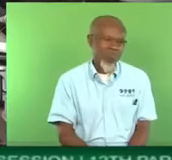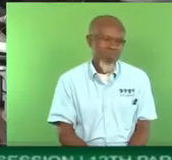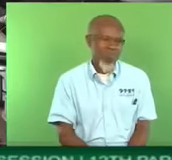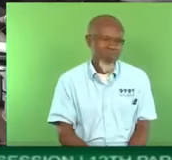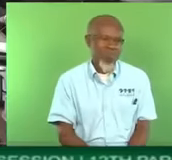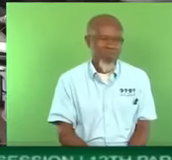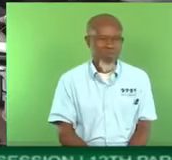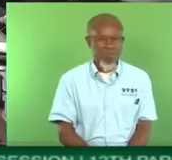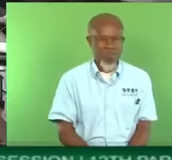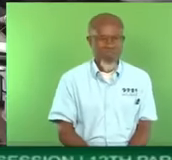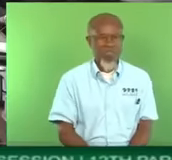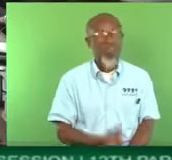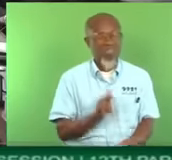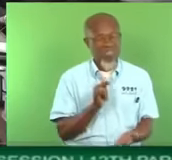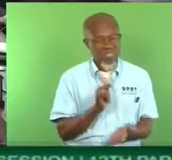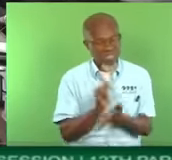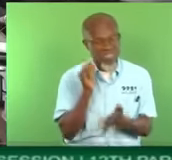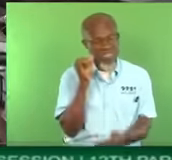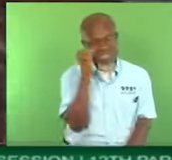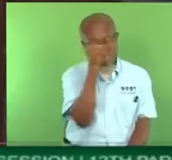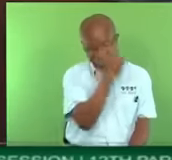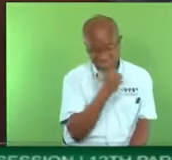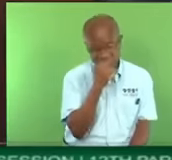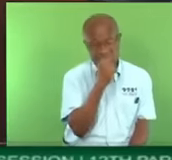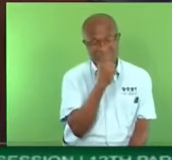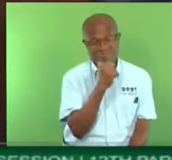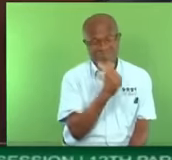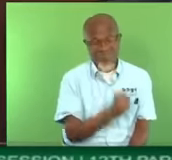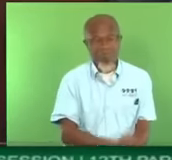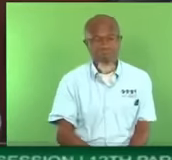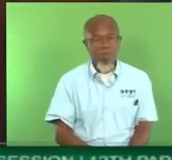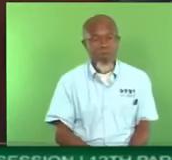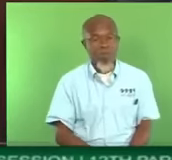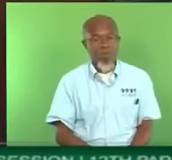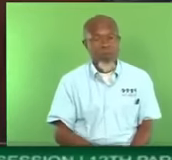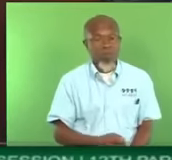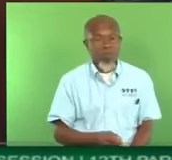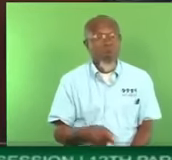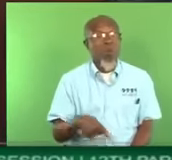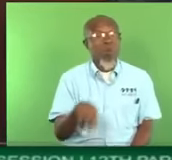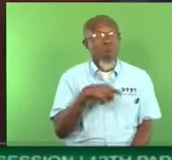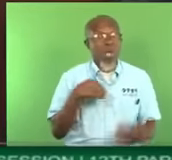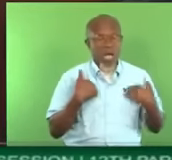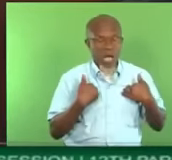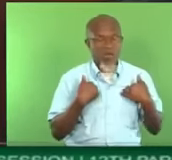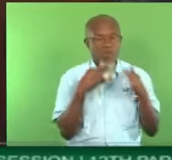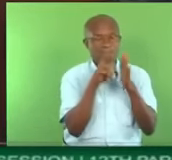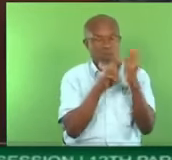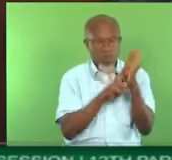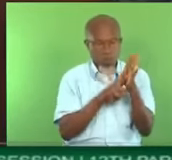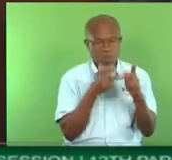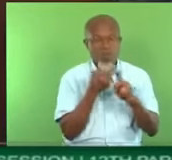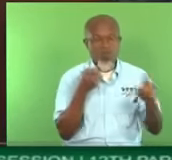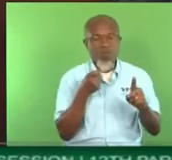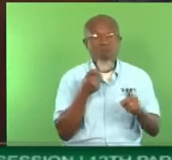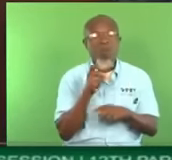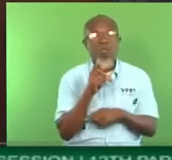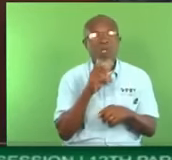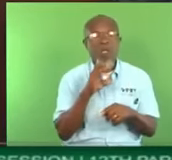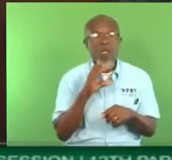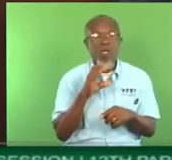It's that serious. Mr. Deputy Speaker, we have a report in our hand from a company called CEP.